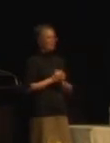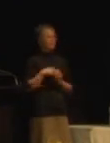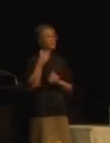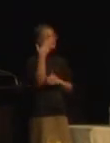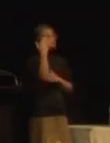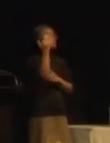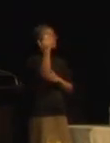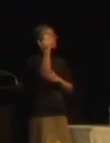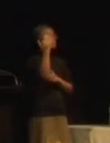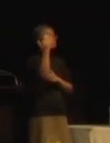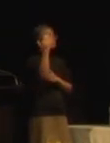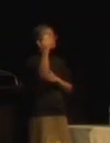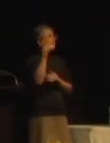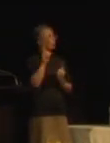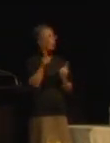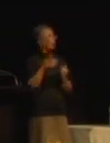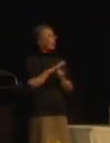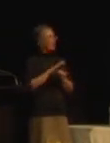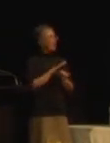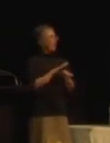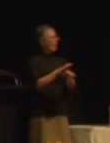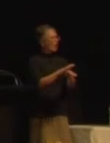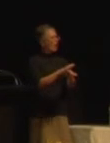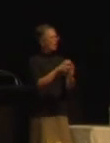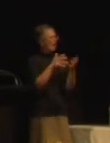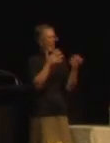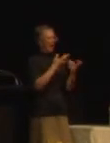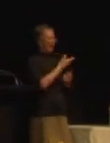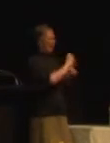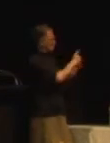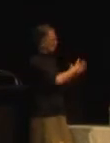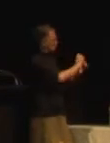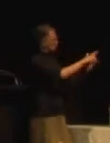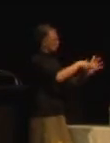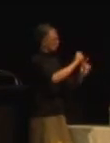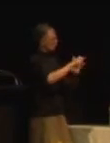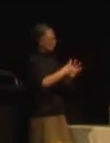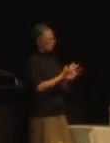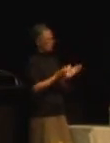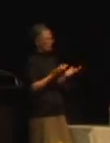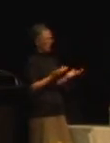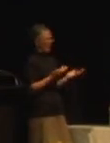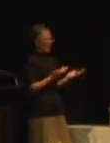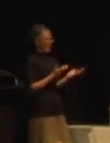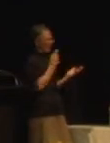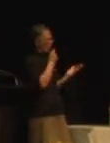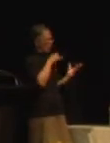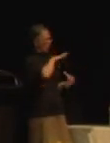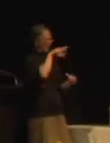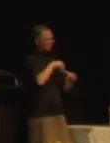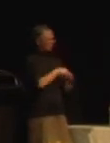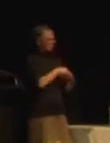of the things that we learnt by integrating NZSL into our projects and also a research workshop that we ran with deaf